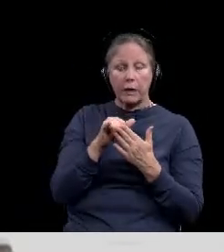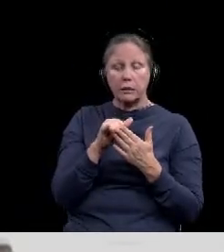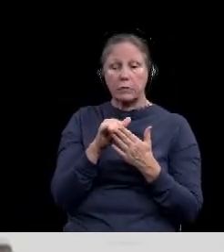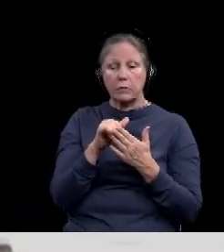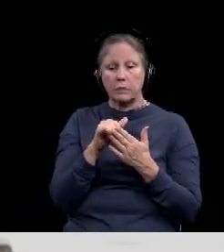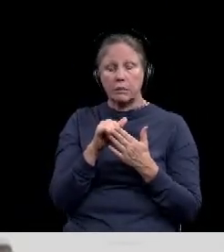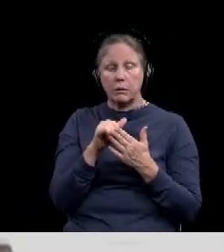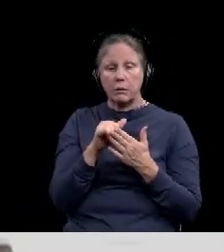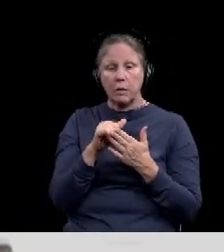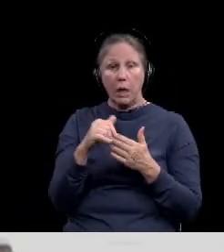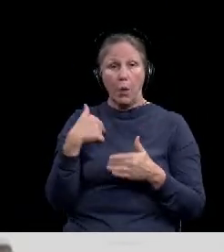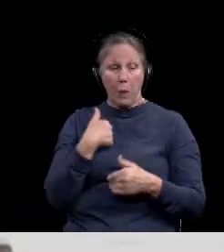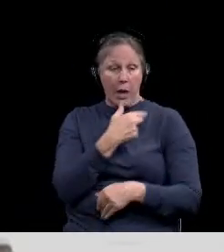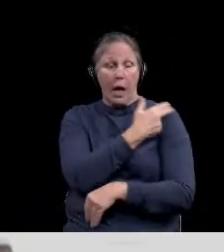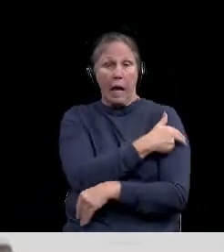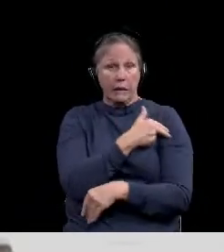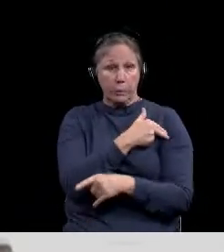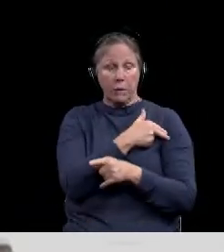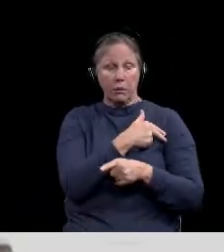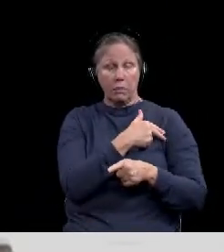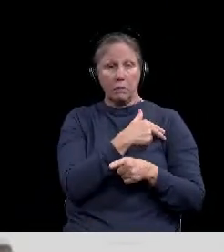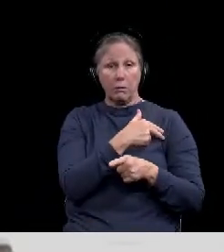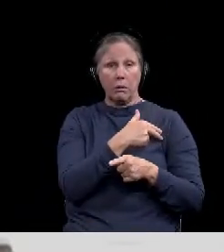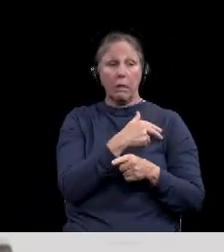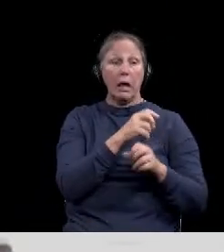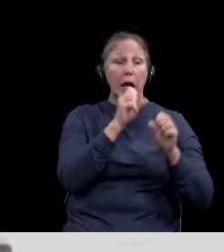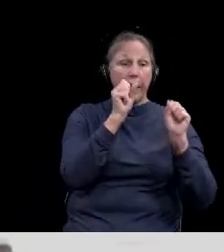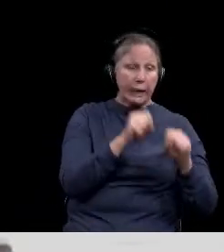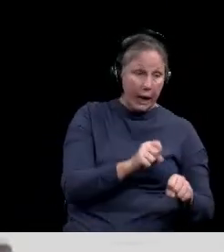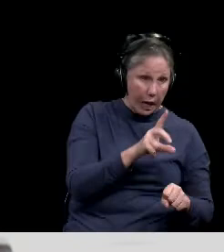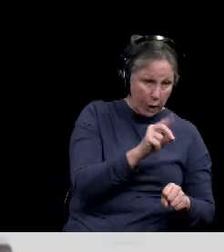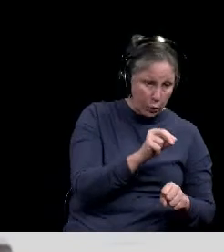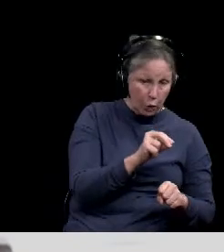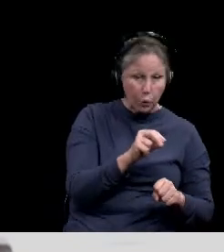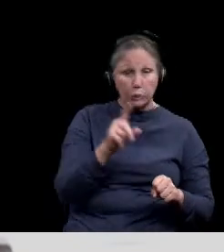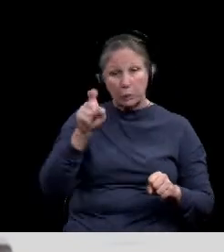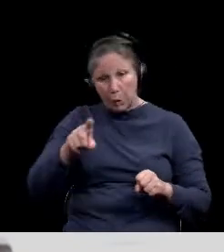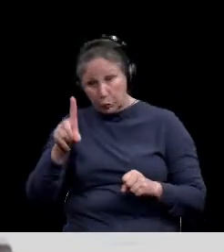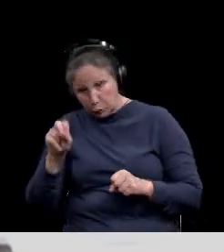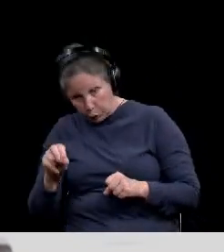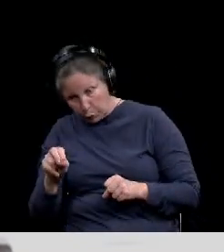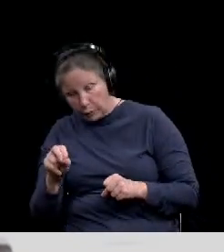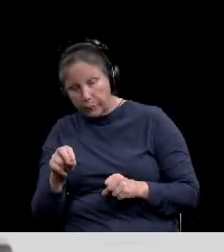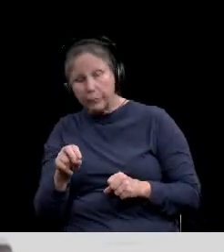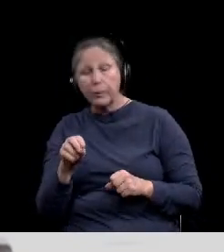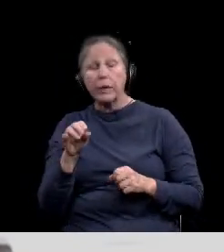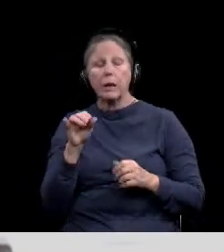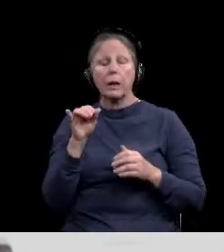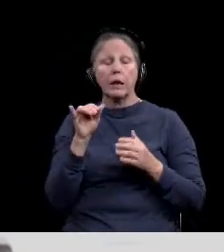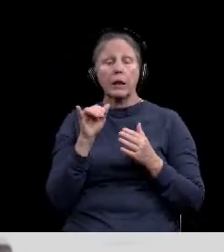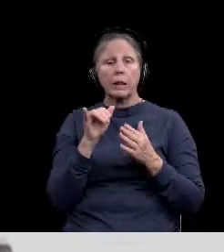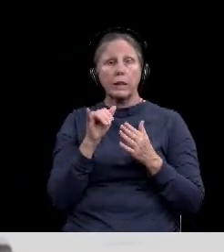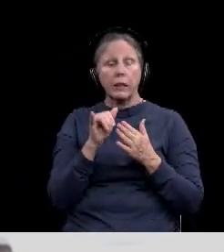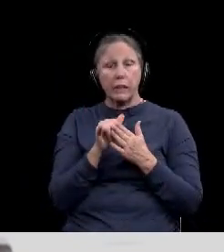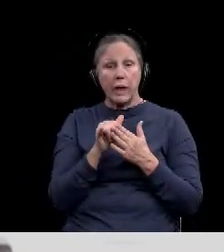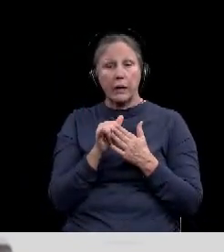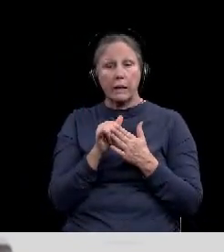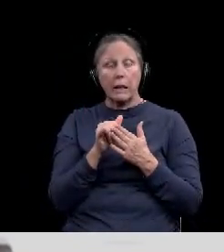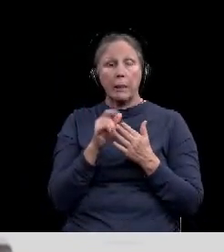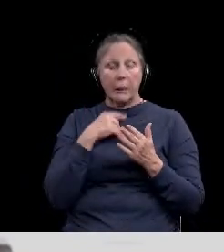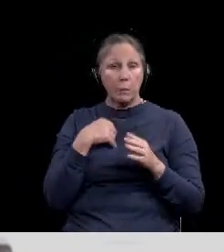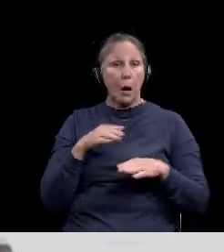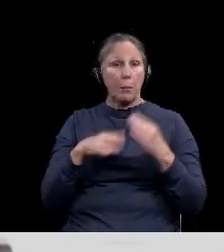what we as a hospital can and should do and it speaks to our ability to do elective surgeries.